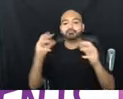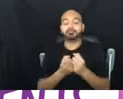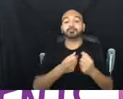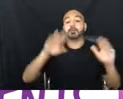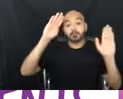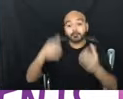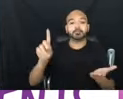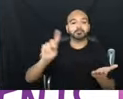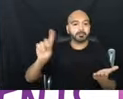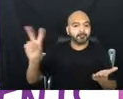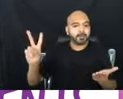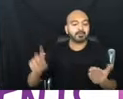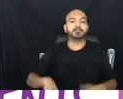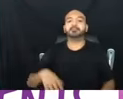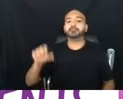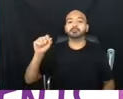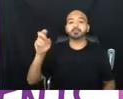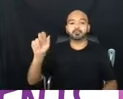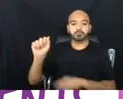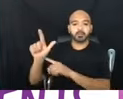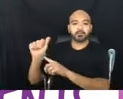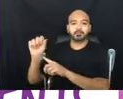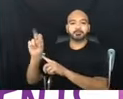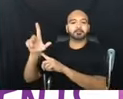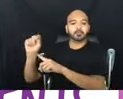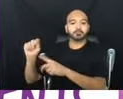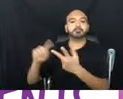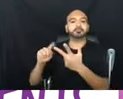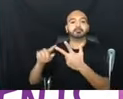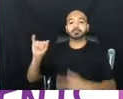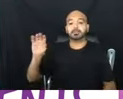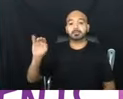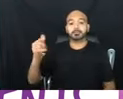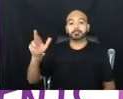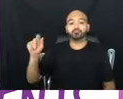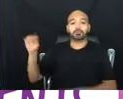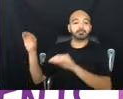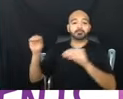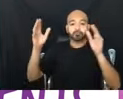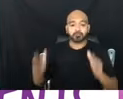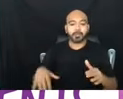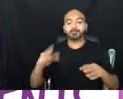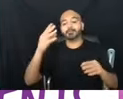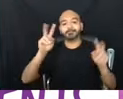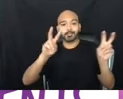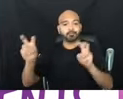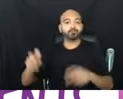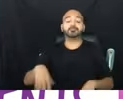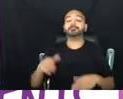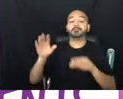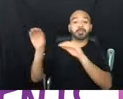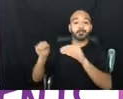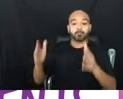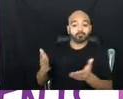domestic violence, sexual assault, immigrant issues, immigrant rights, trans issues, etc.